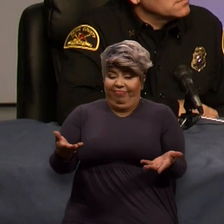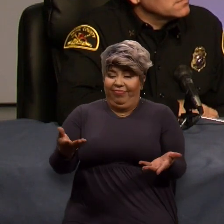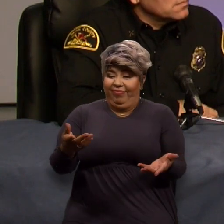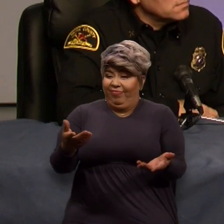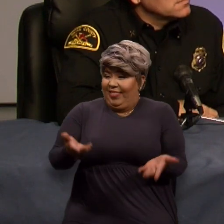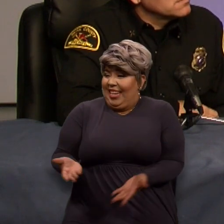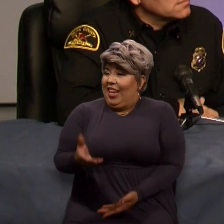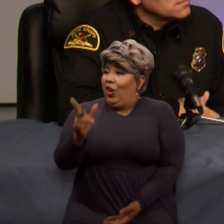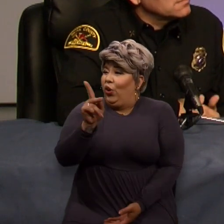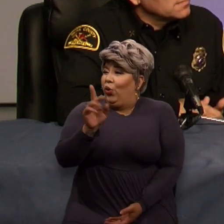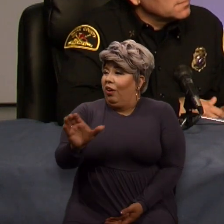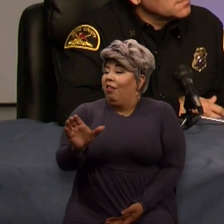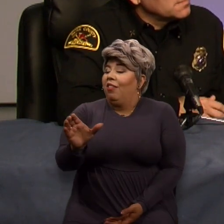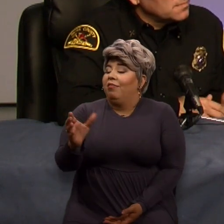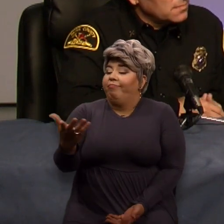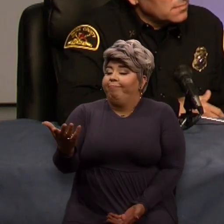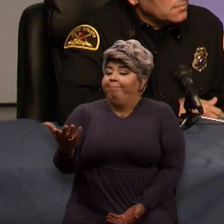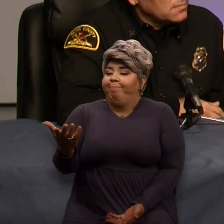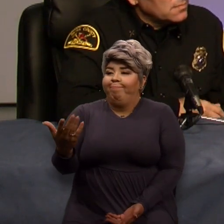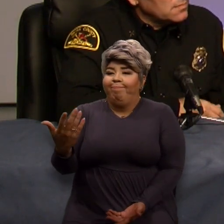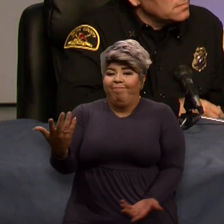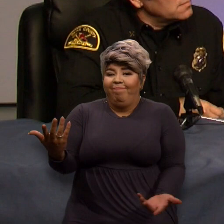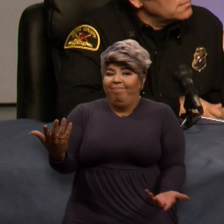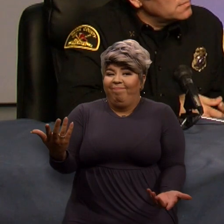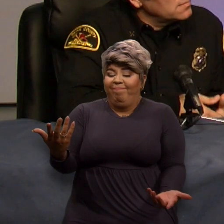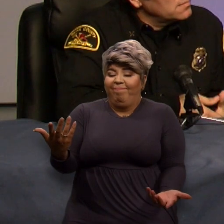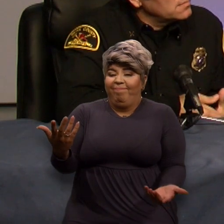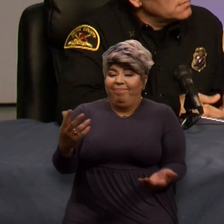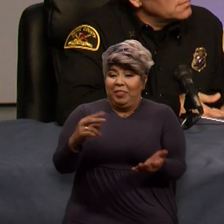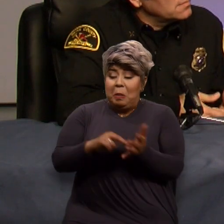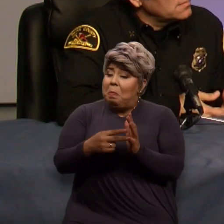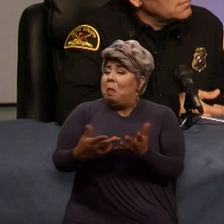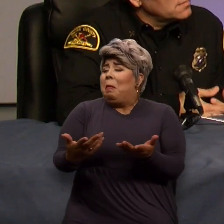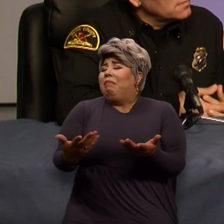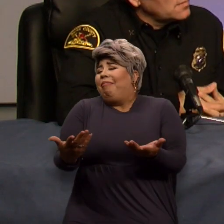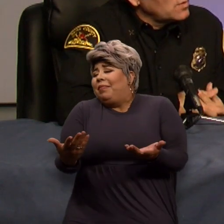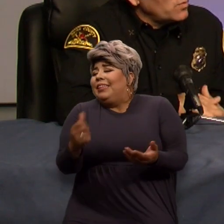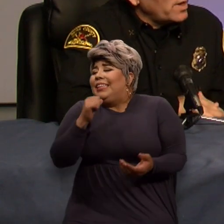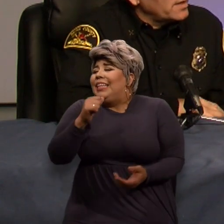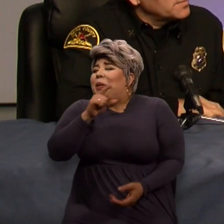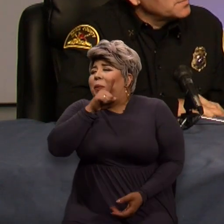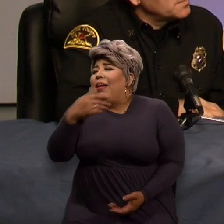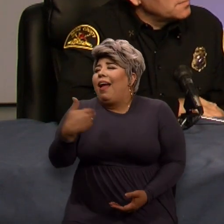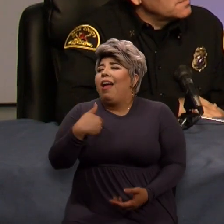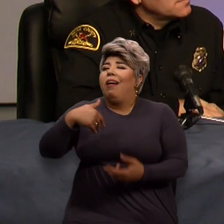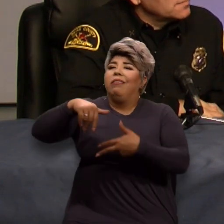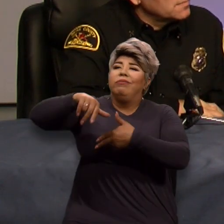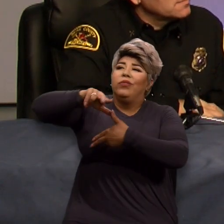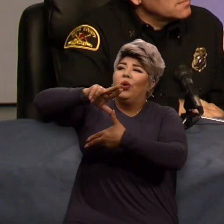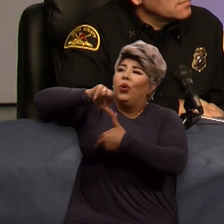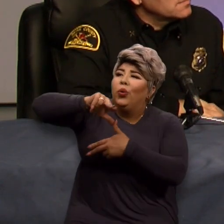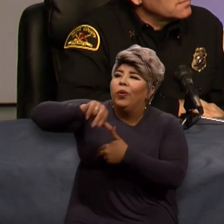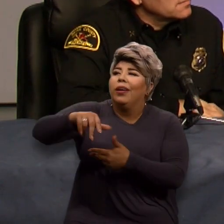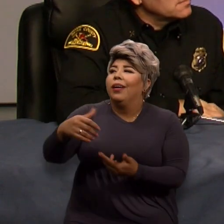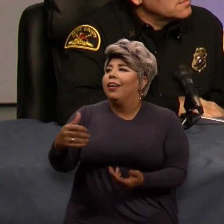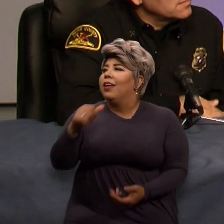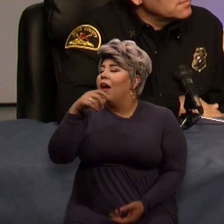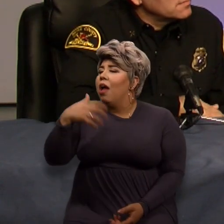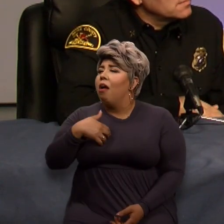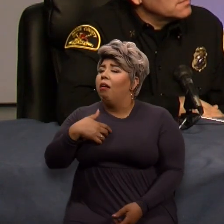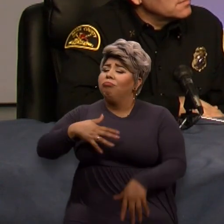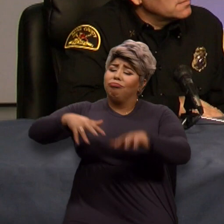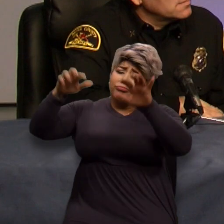Kern County where there are, you know, we don't necessarily have the hurricanes that are in the forecast. We don't have the the torrential